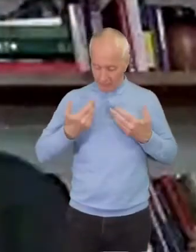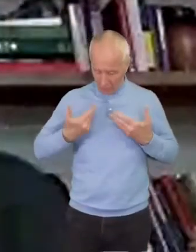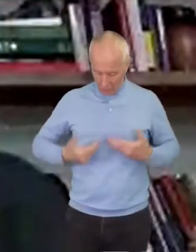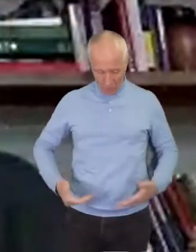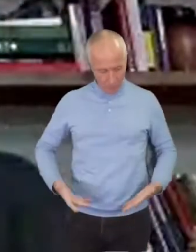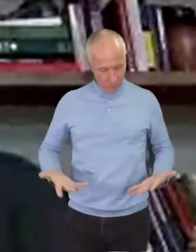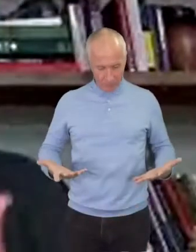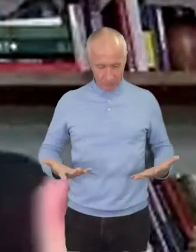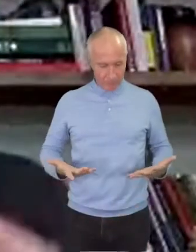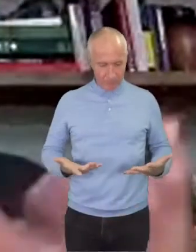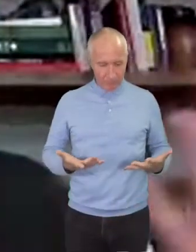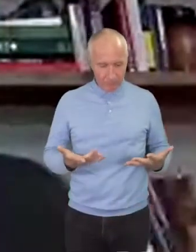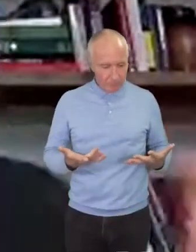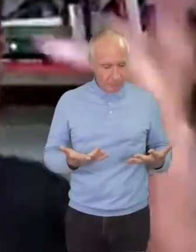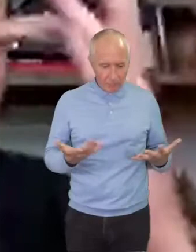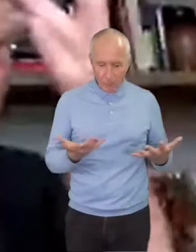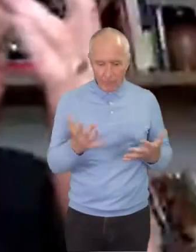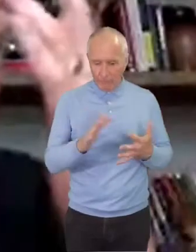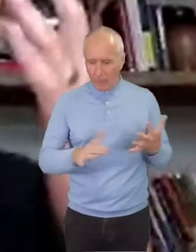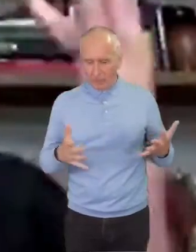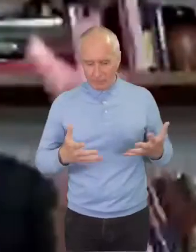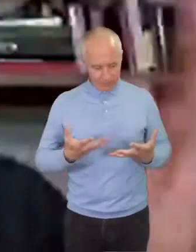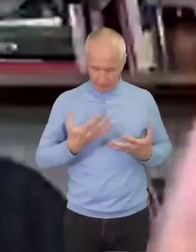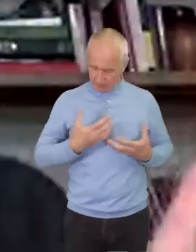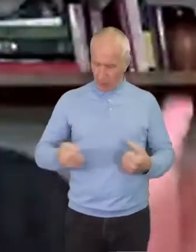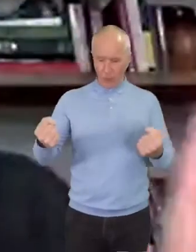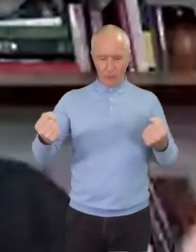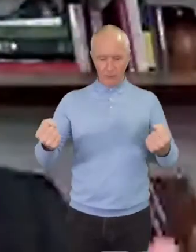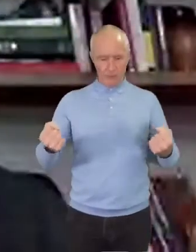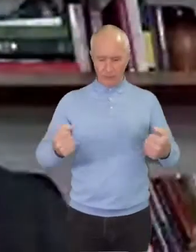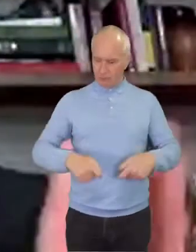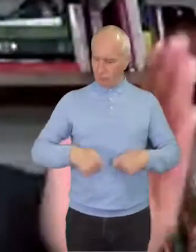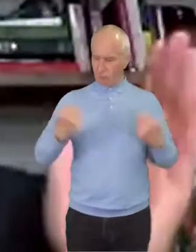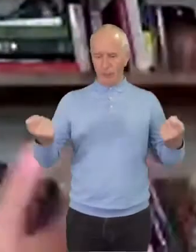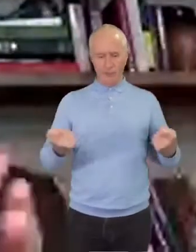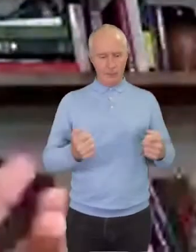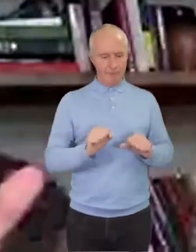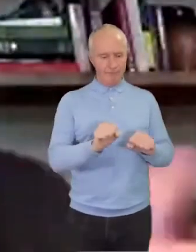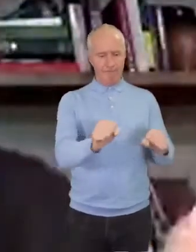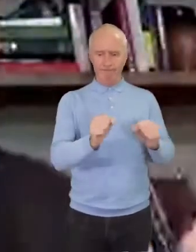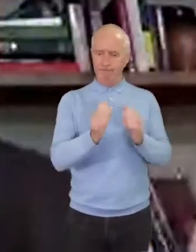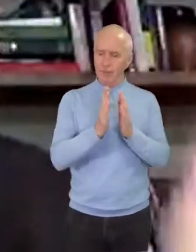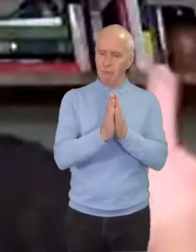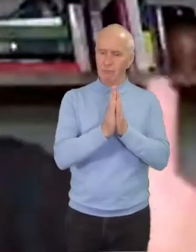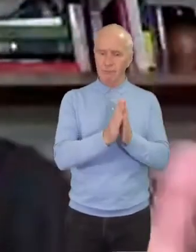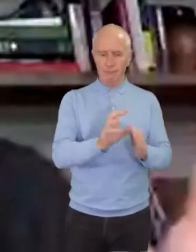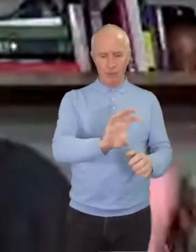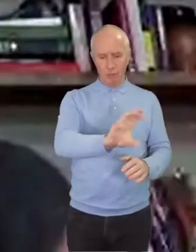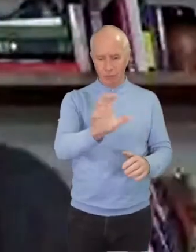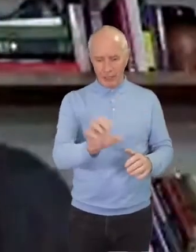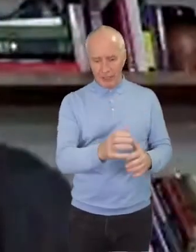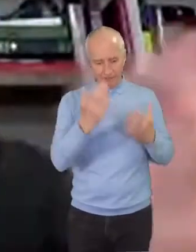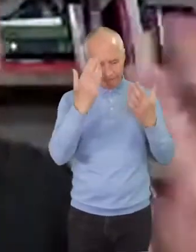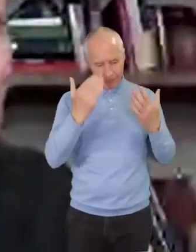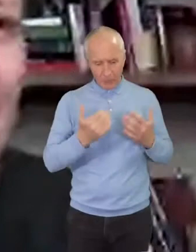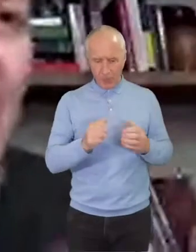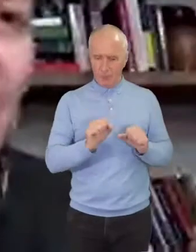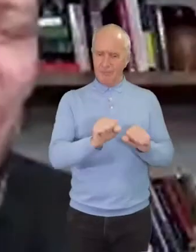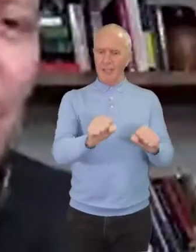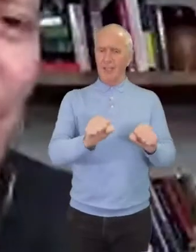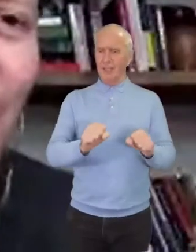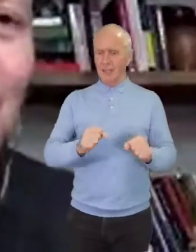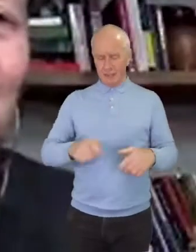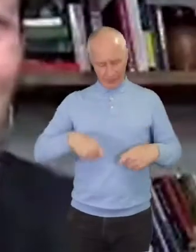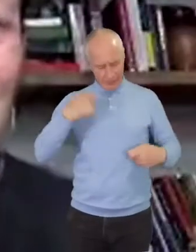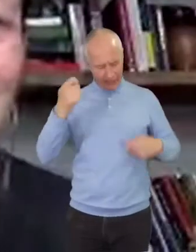to tell where they were from or something of their religion or their region. We don't know any of that because they're stripped naked and